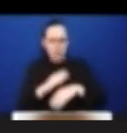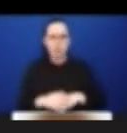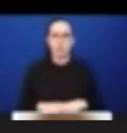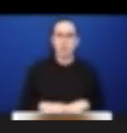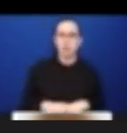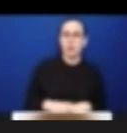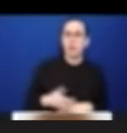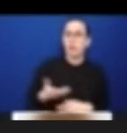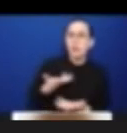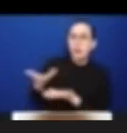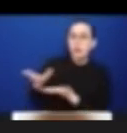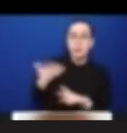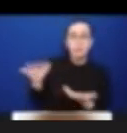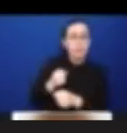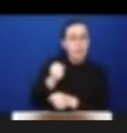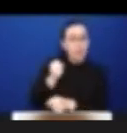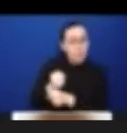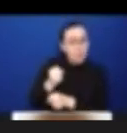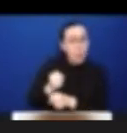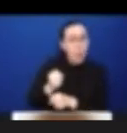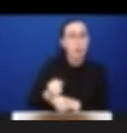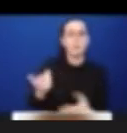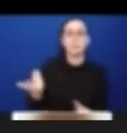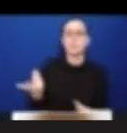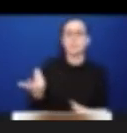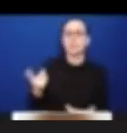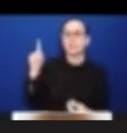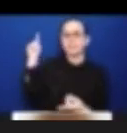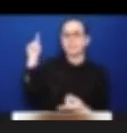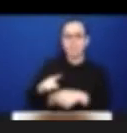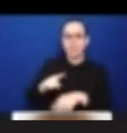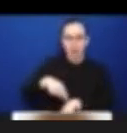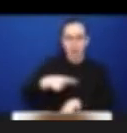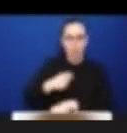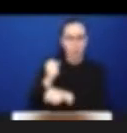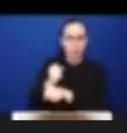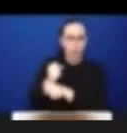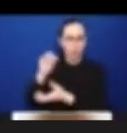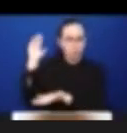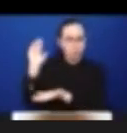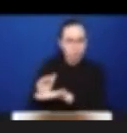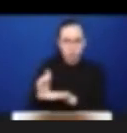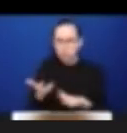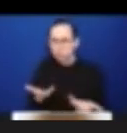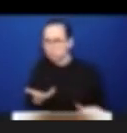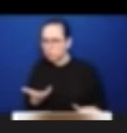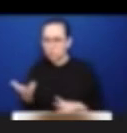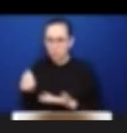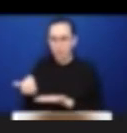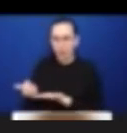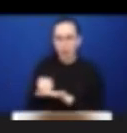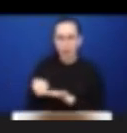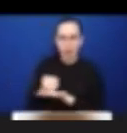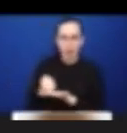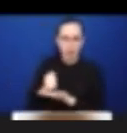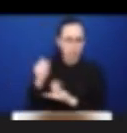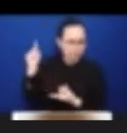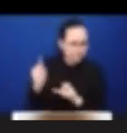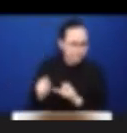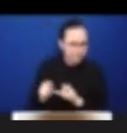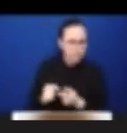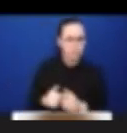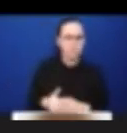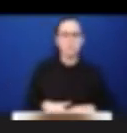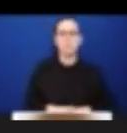workforce, which affected their financial well-being. And with respect to stressors that impacted mental